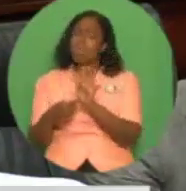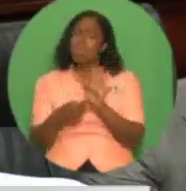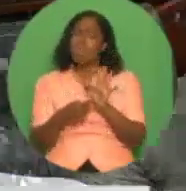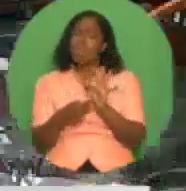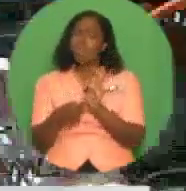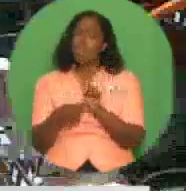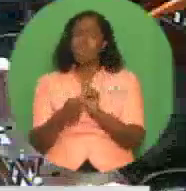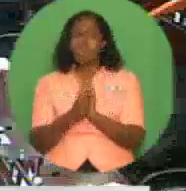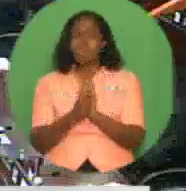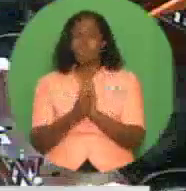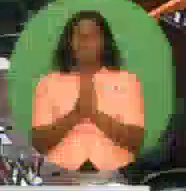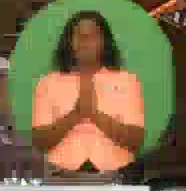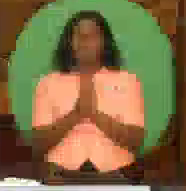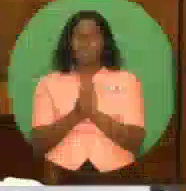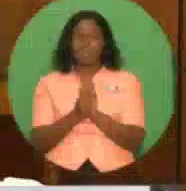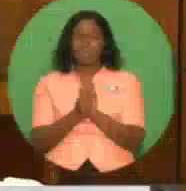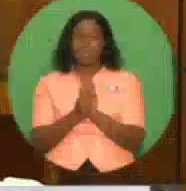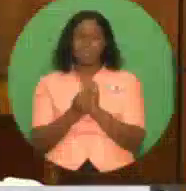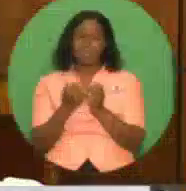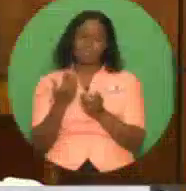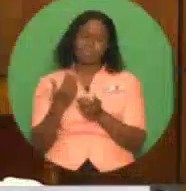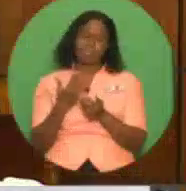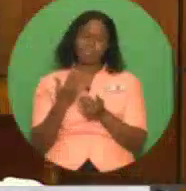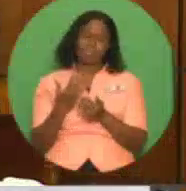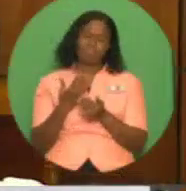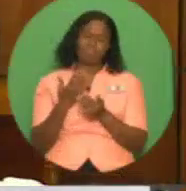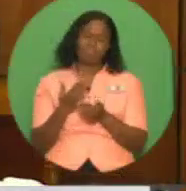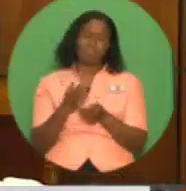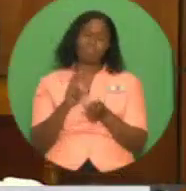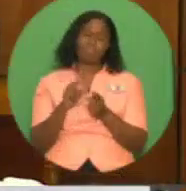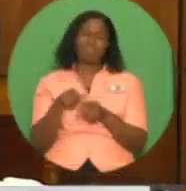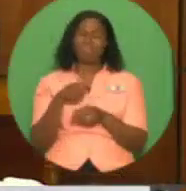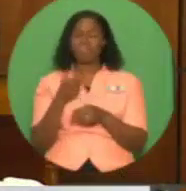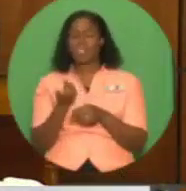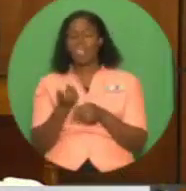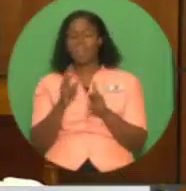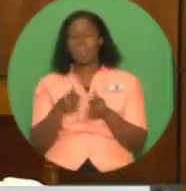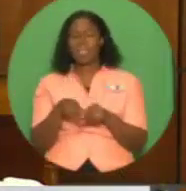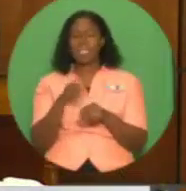Even though you're sitting back, your disturbance is not escaping me.